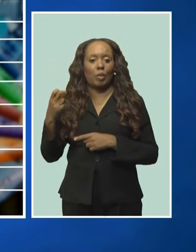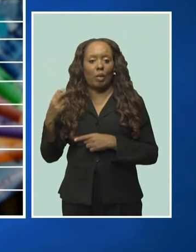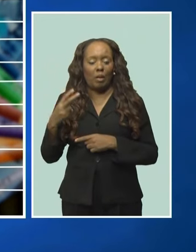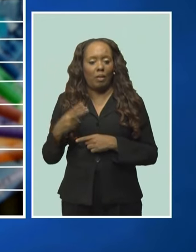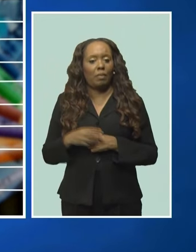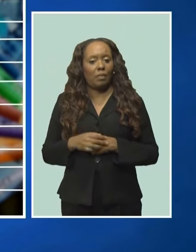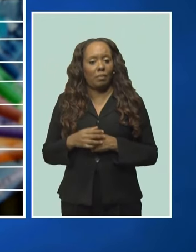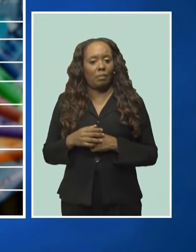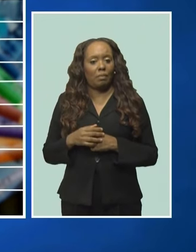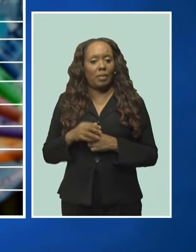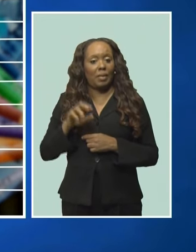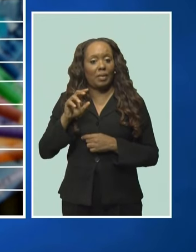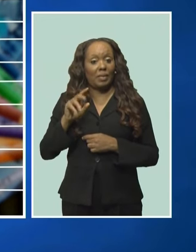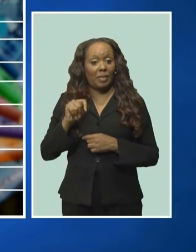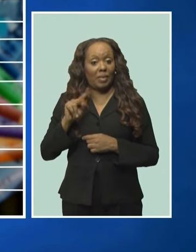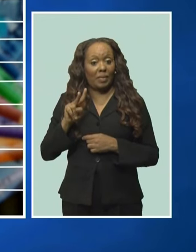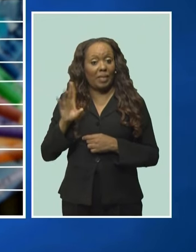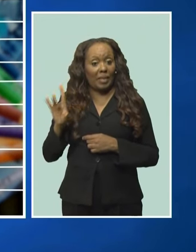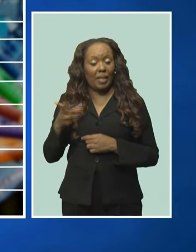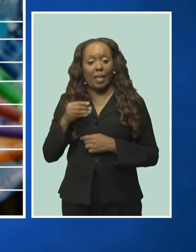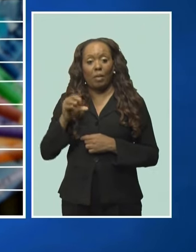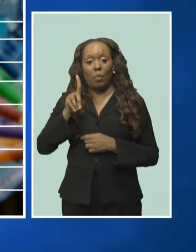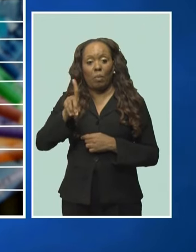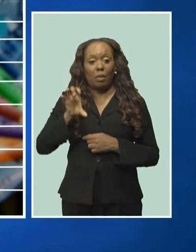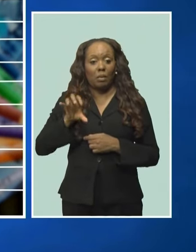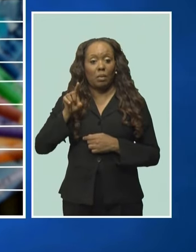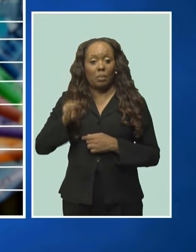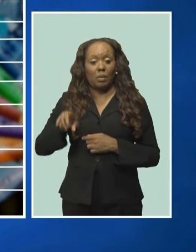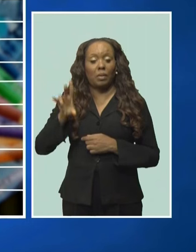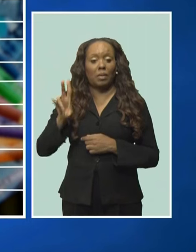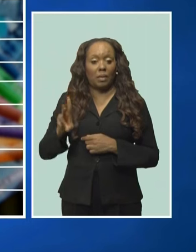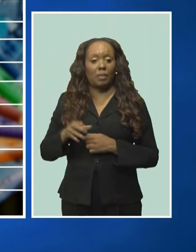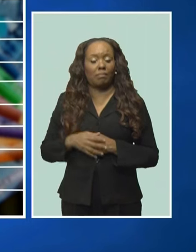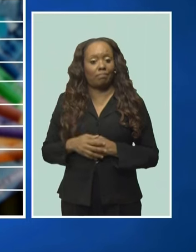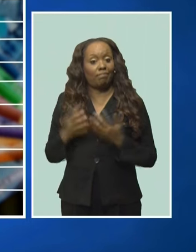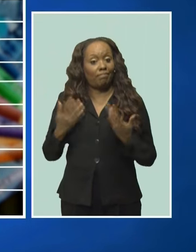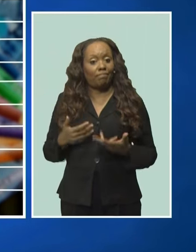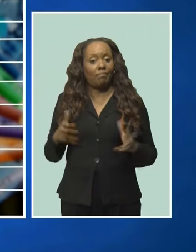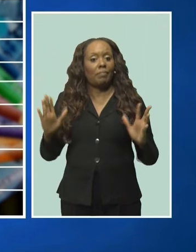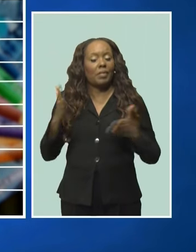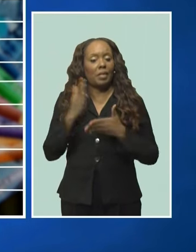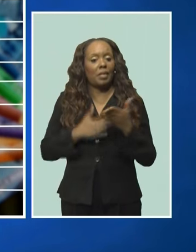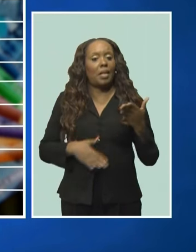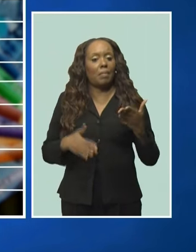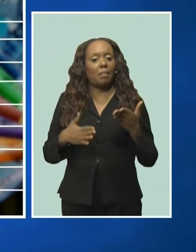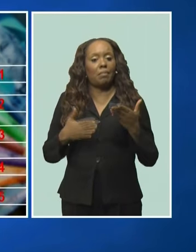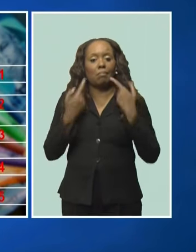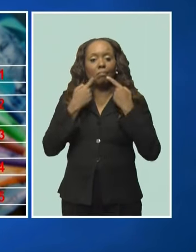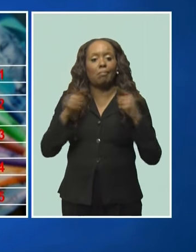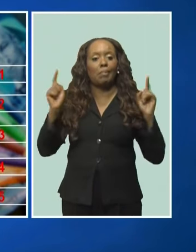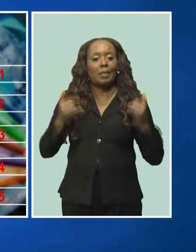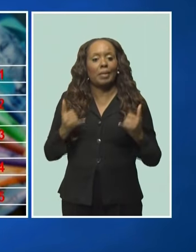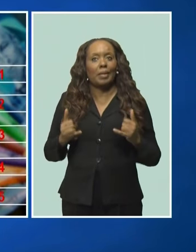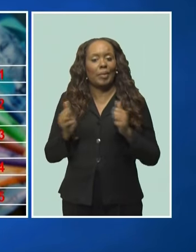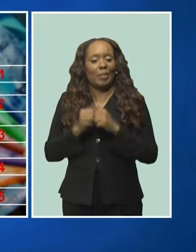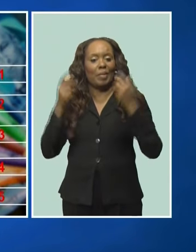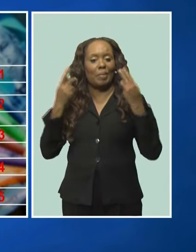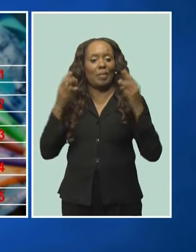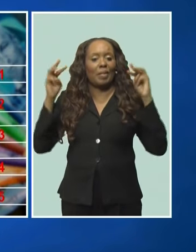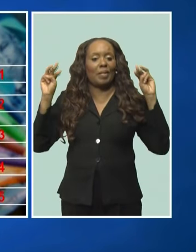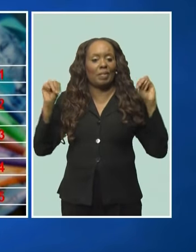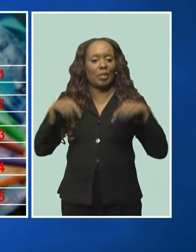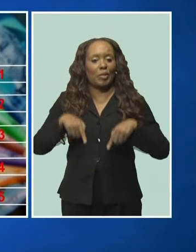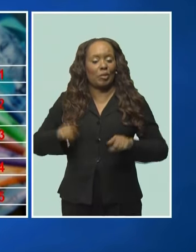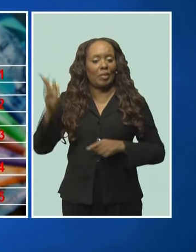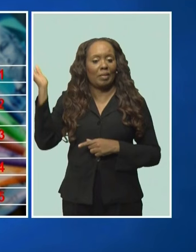on CBC TV 8 and 100.7 QFM. While Pearson has a look at some of the measures announced today by the Prime Minister